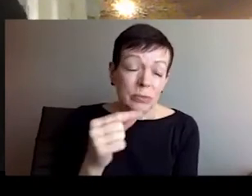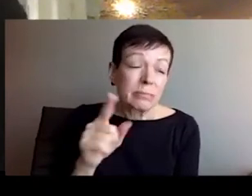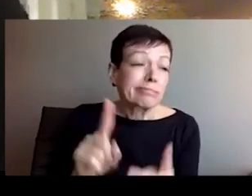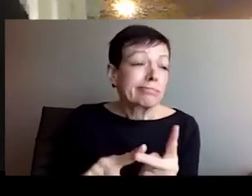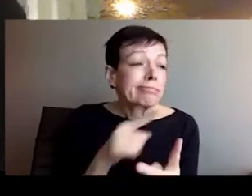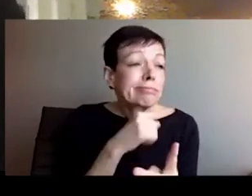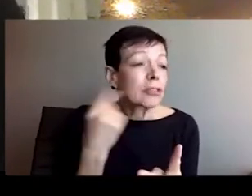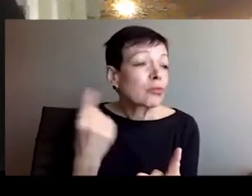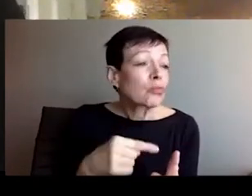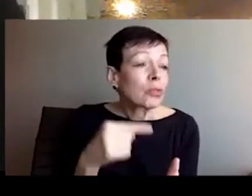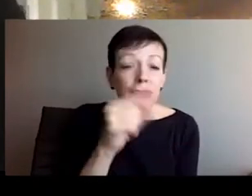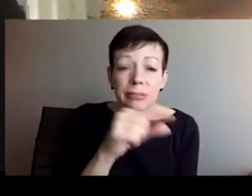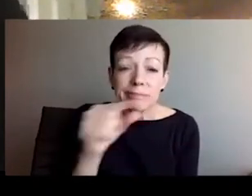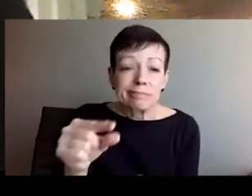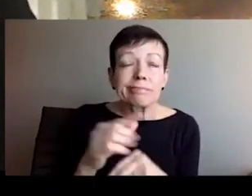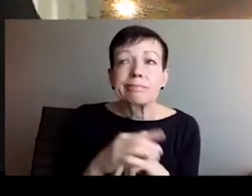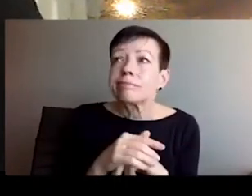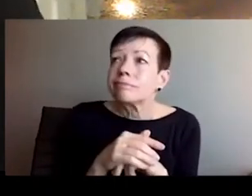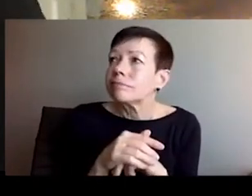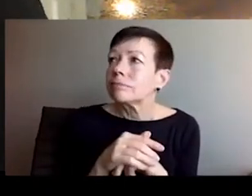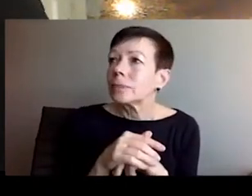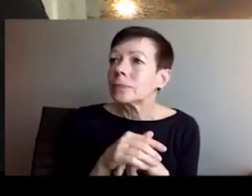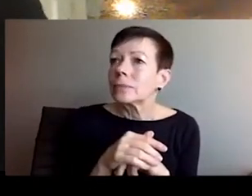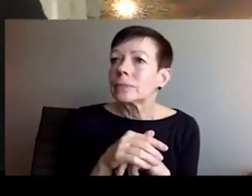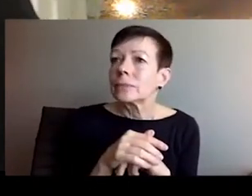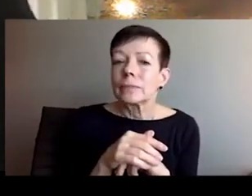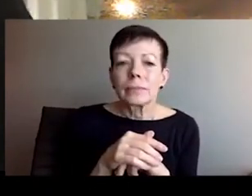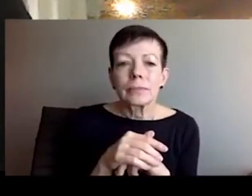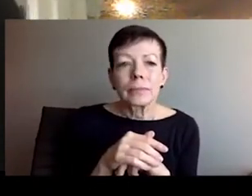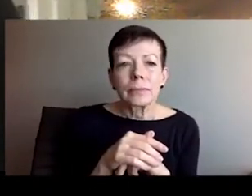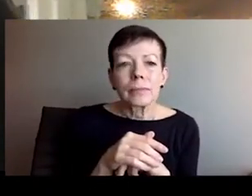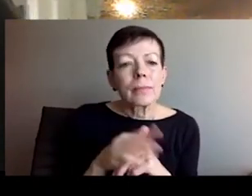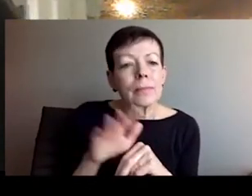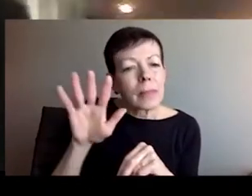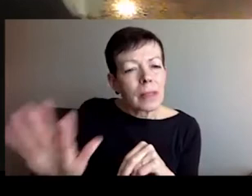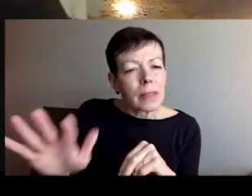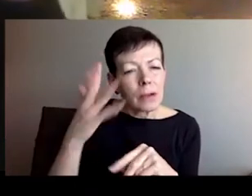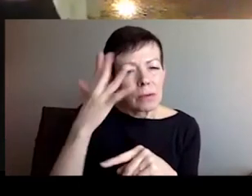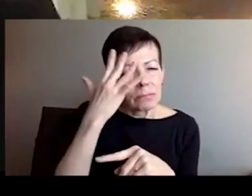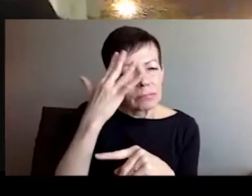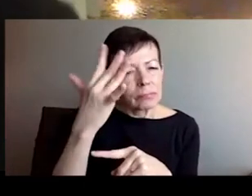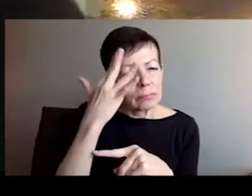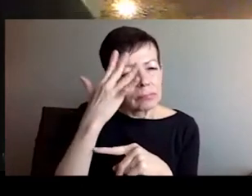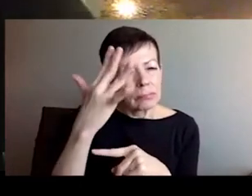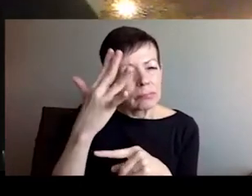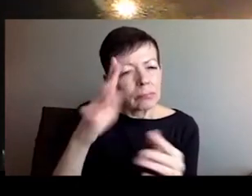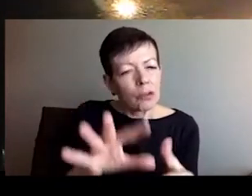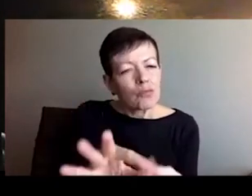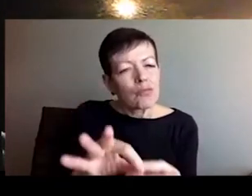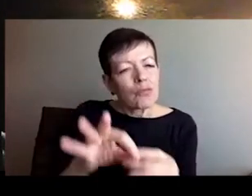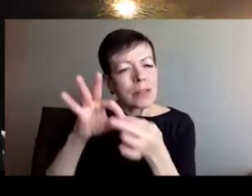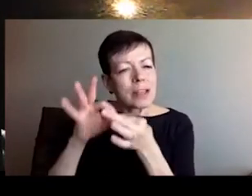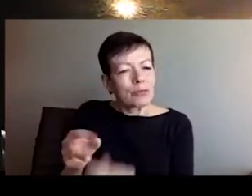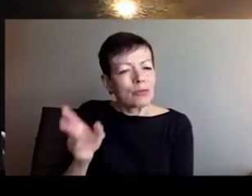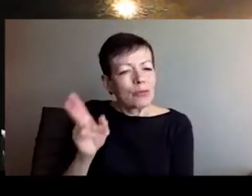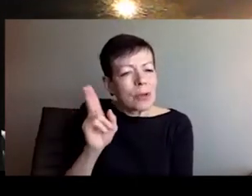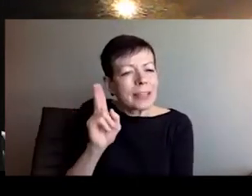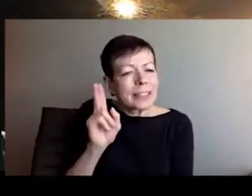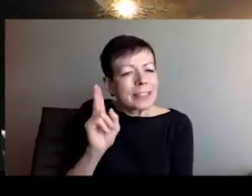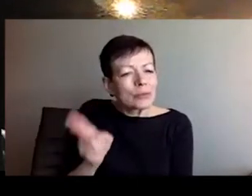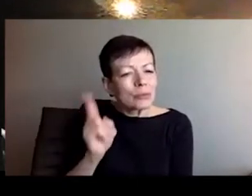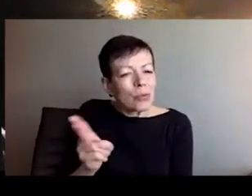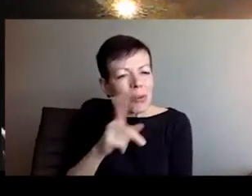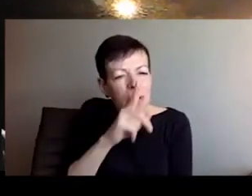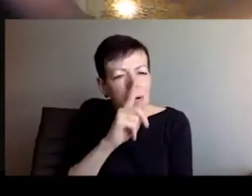change my perspective, as I think many others did too, because we see